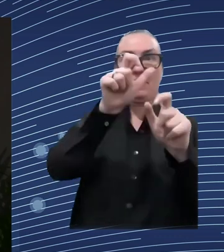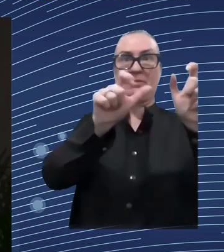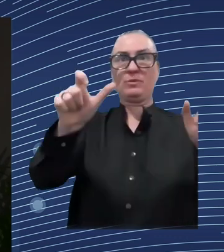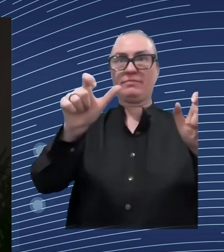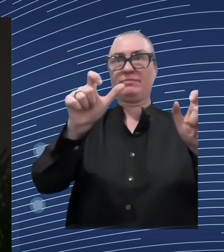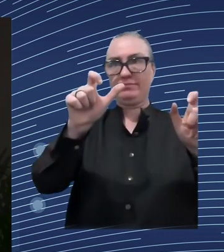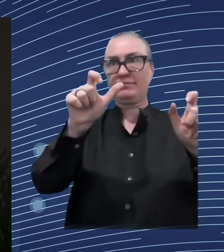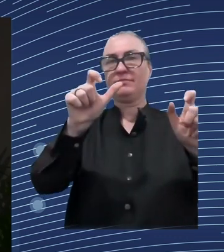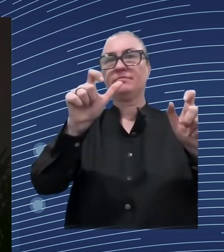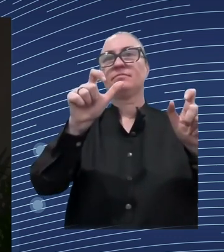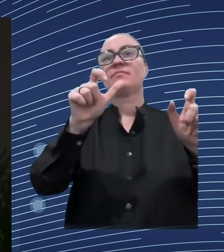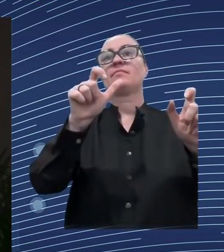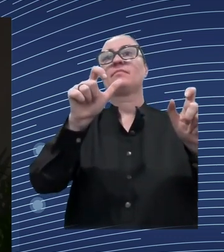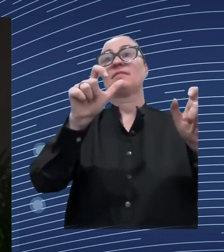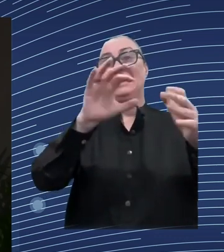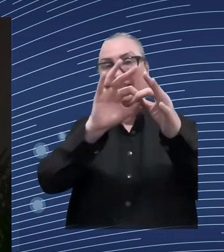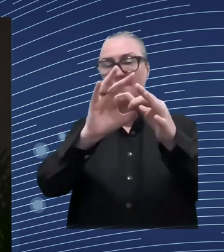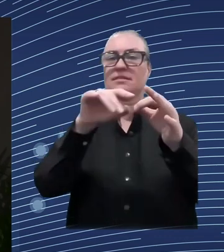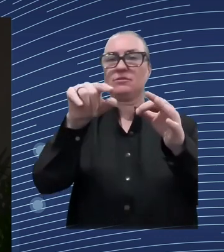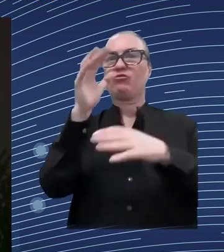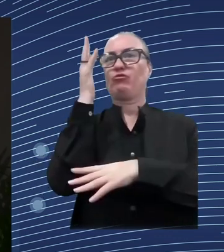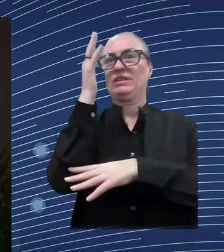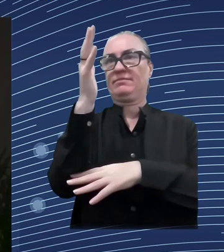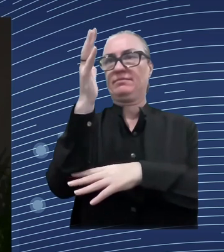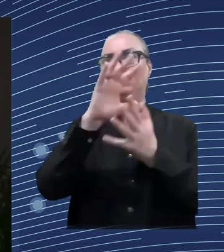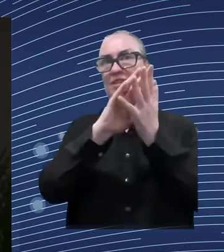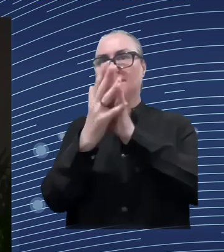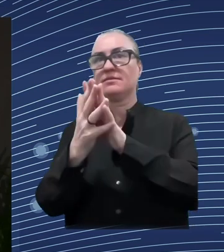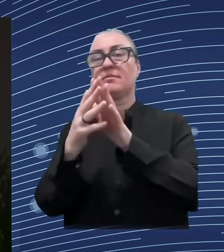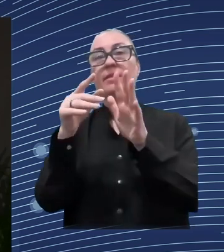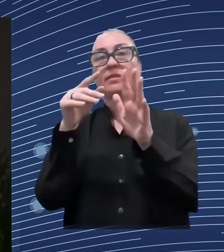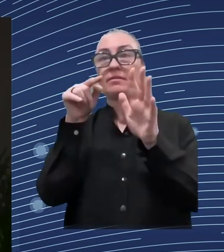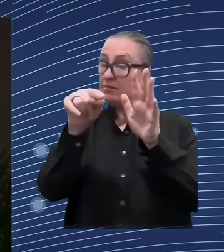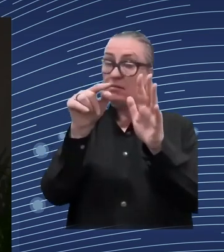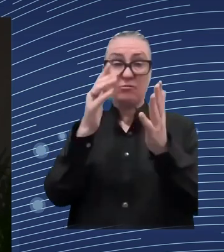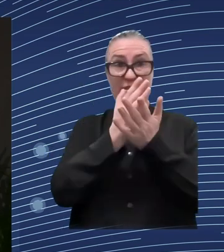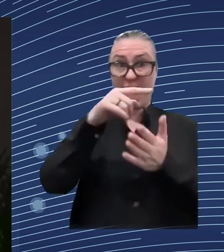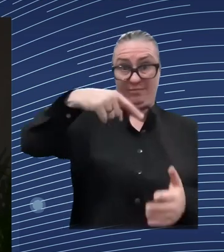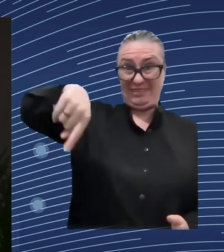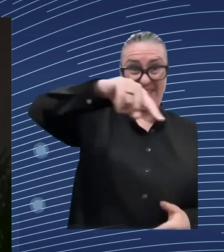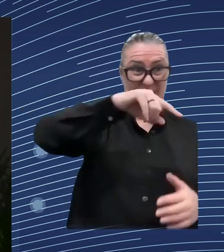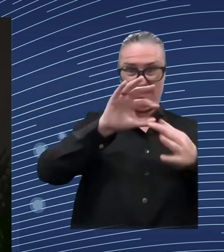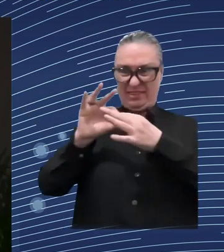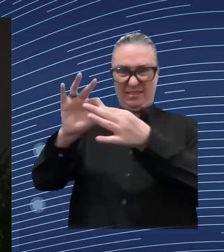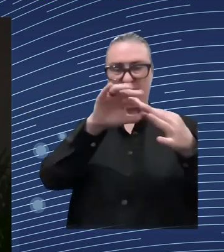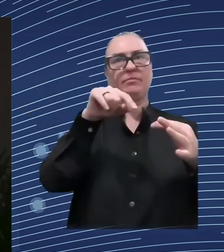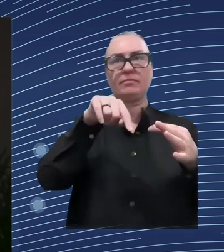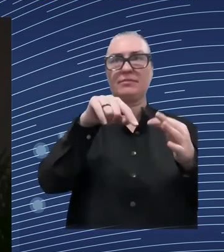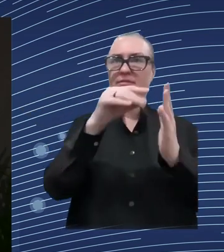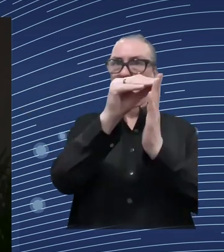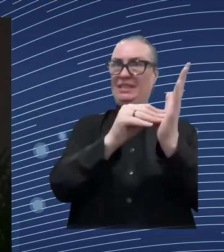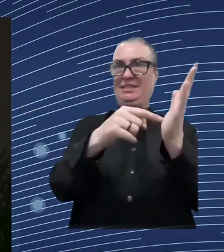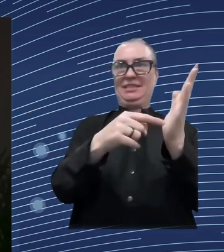And just to wrap up on the sort of selling the Euromode, you didn't say that it's available for free, the tool.